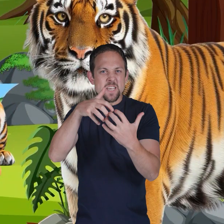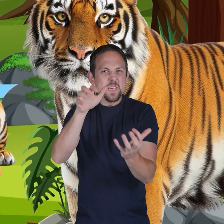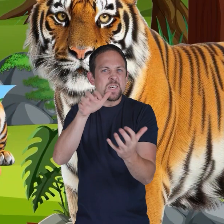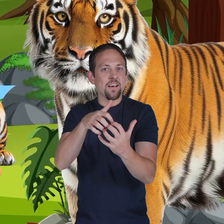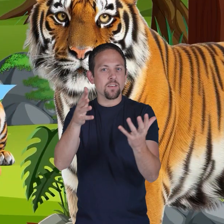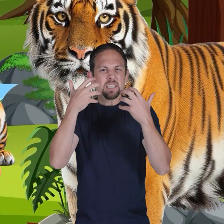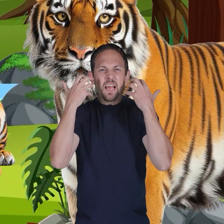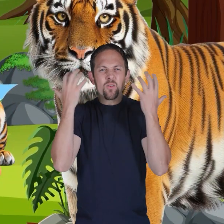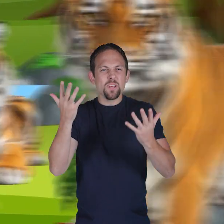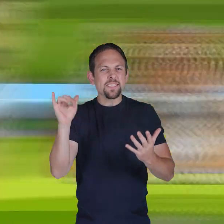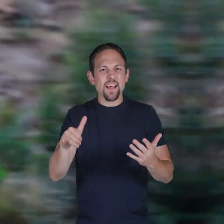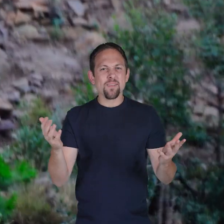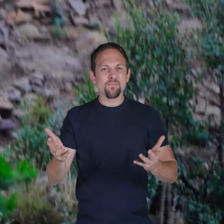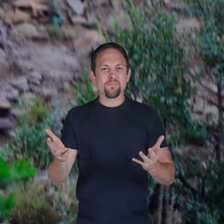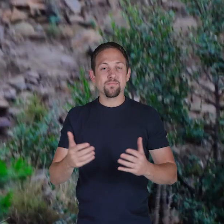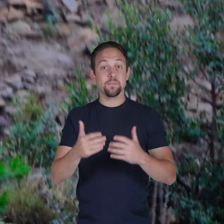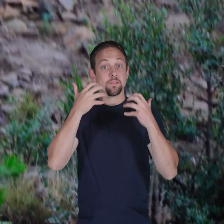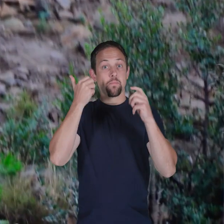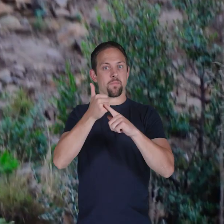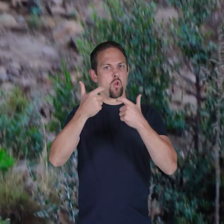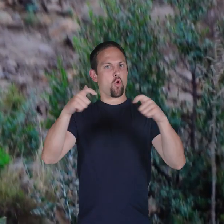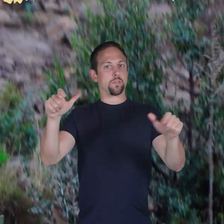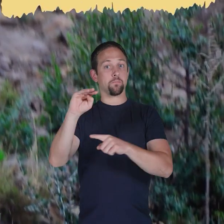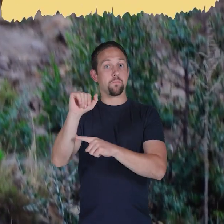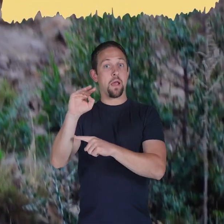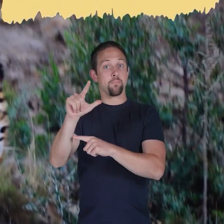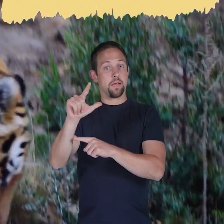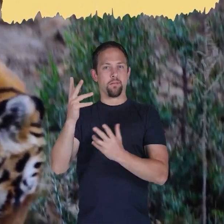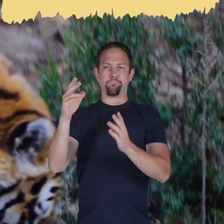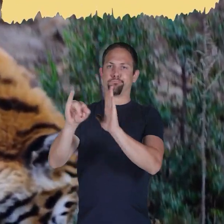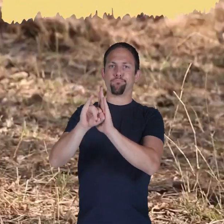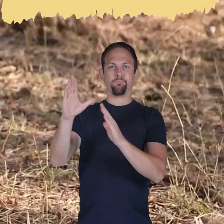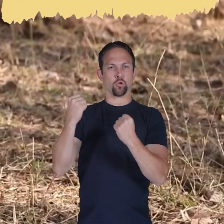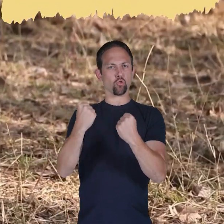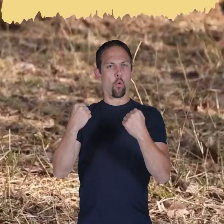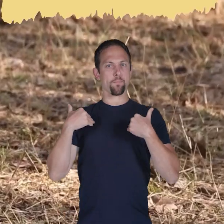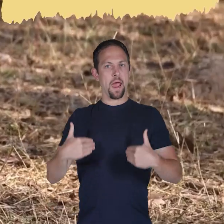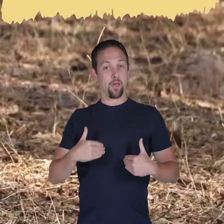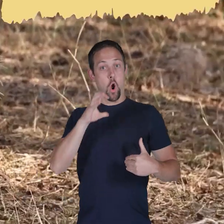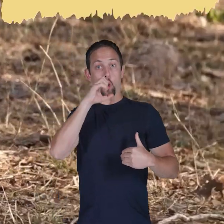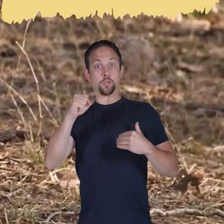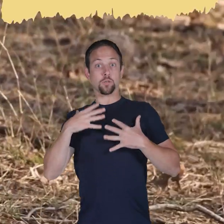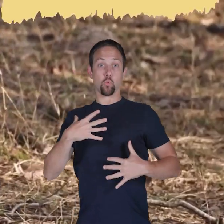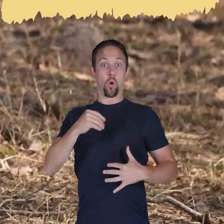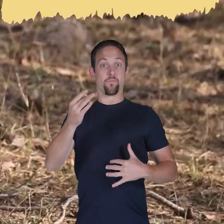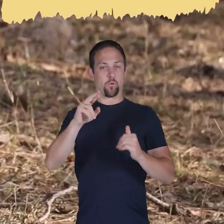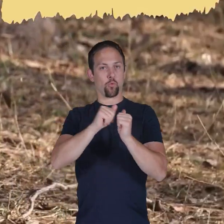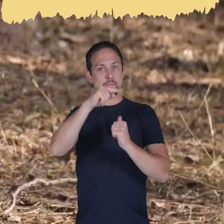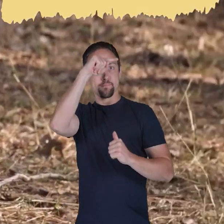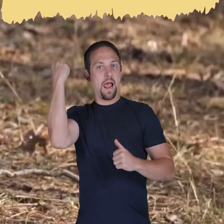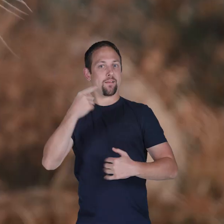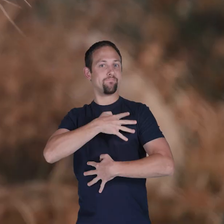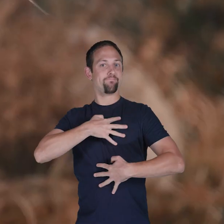What is a tiger? Tigers are large mammals known for their strong bodies and orange or white fur with black stripes.